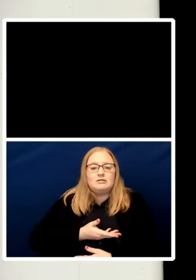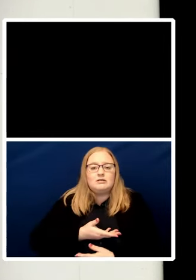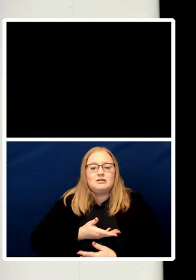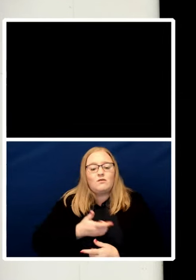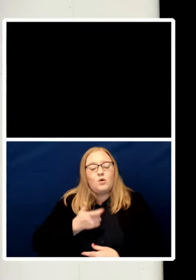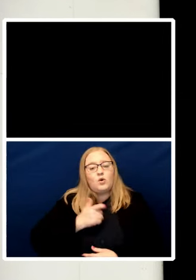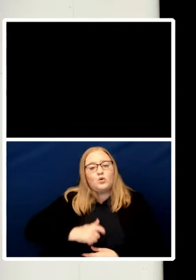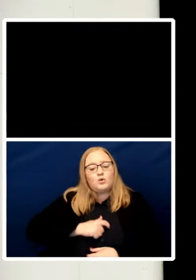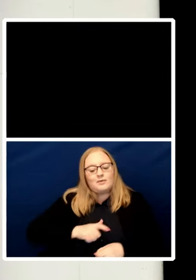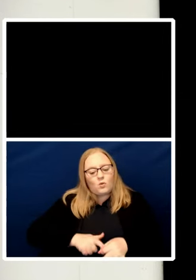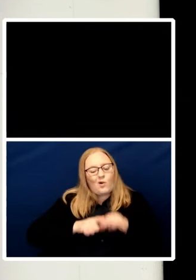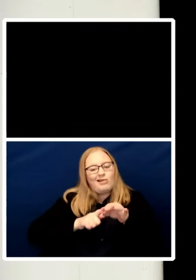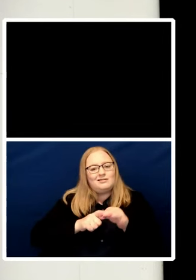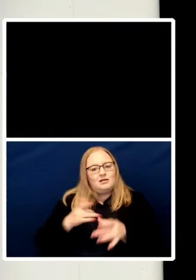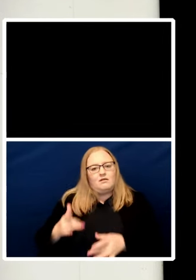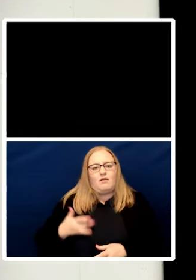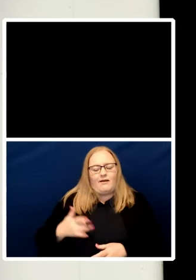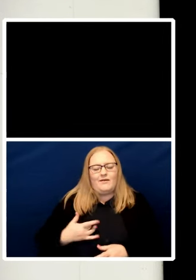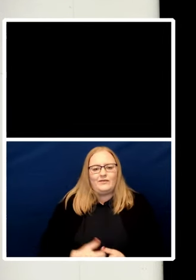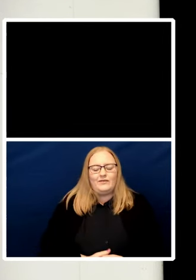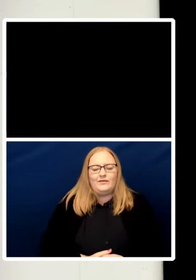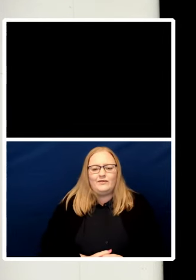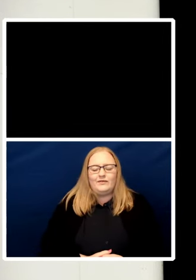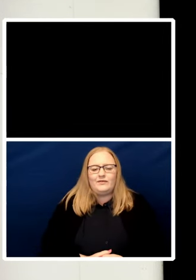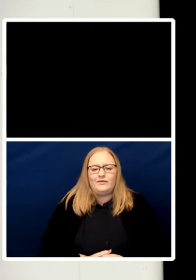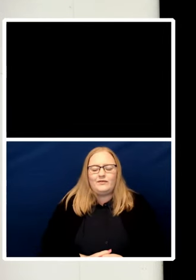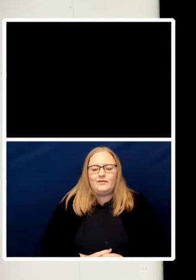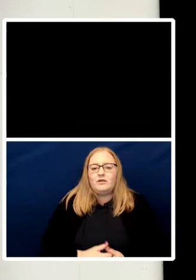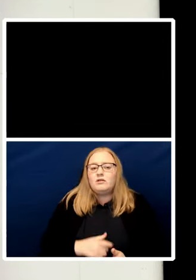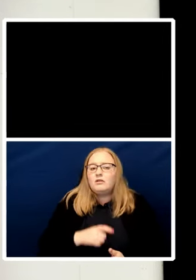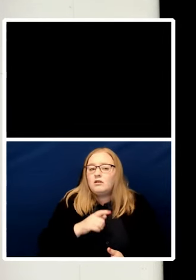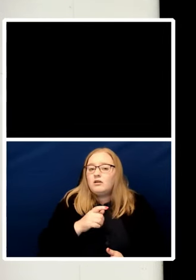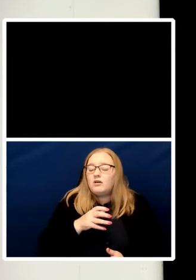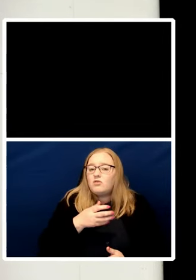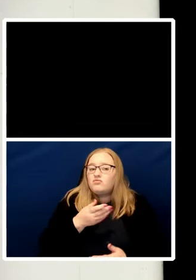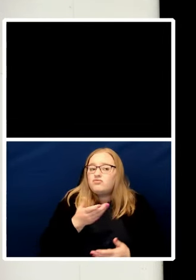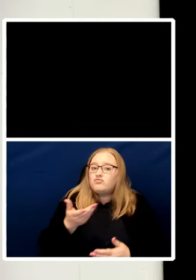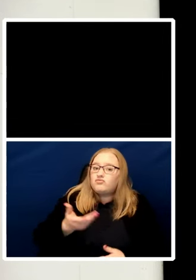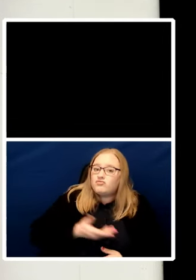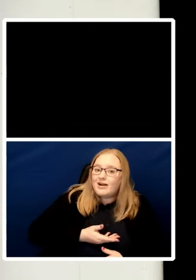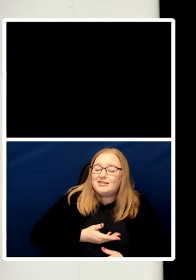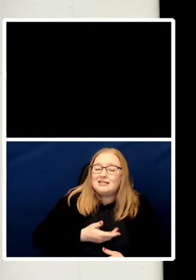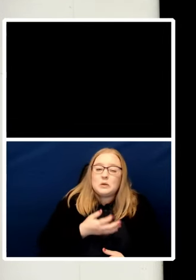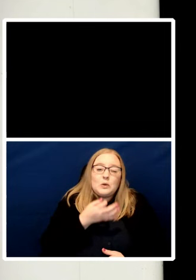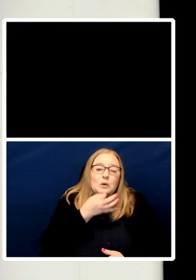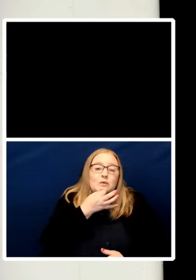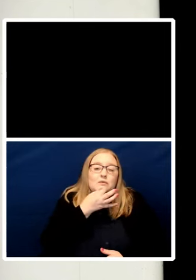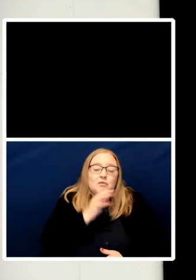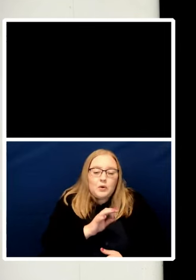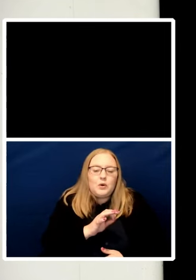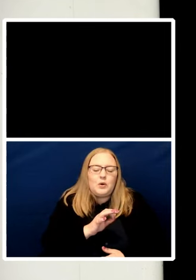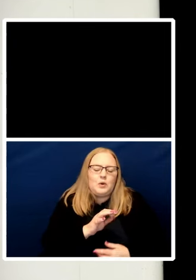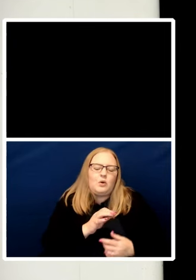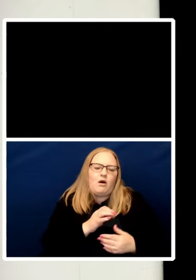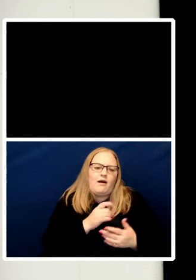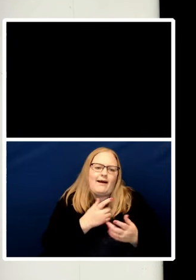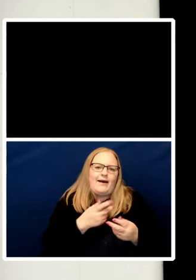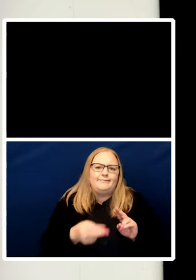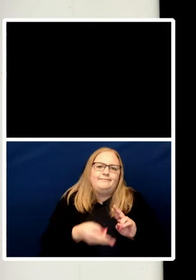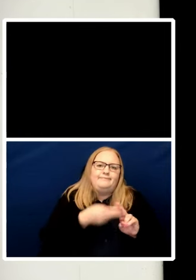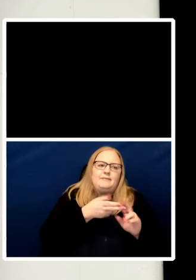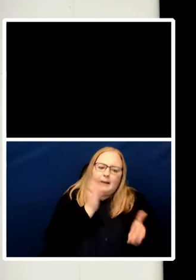Very few rights are described as absolute but many are qualified or